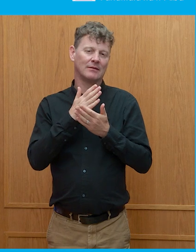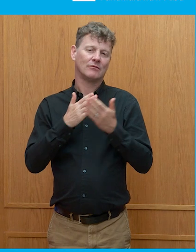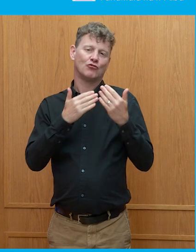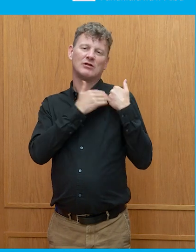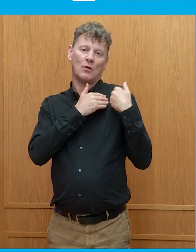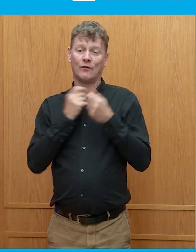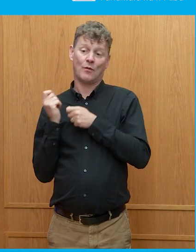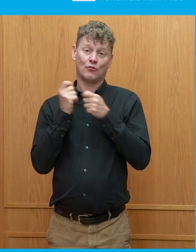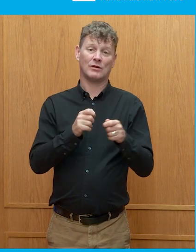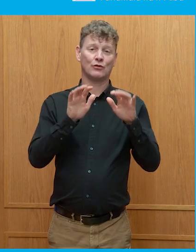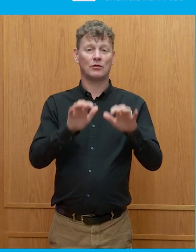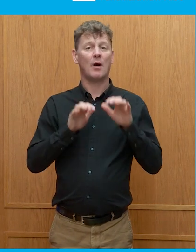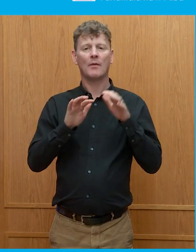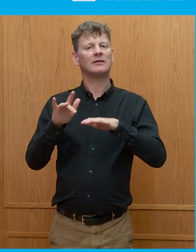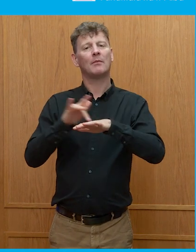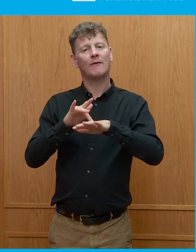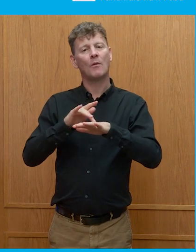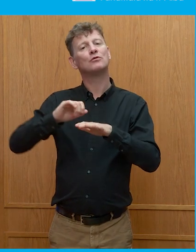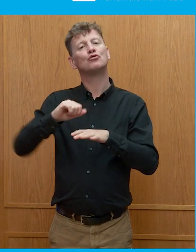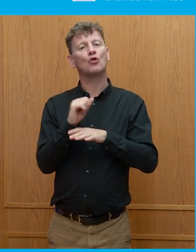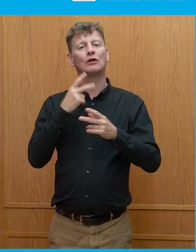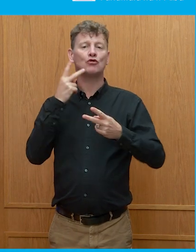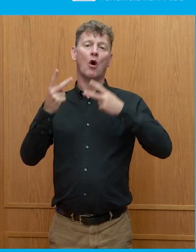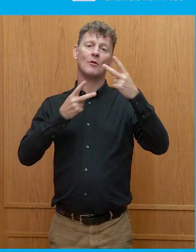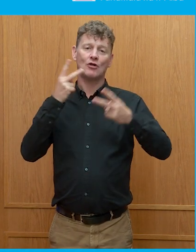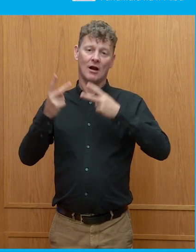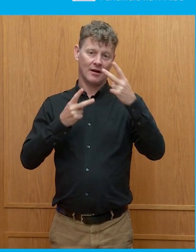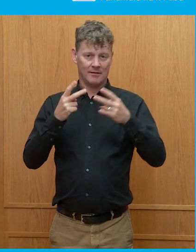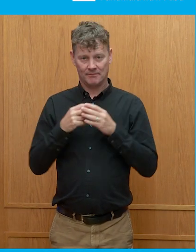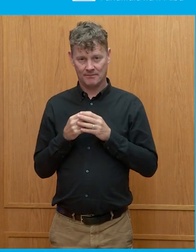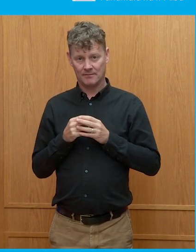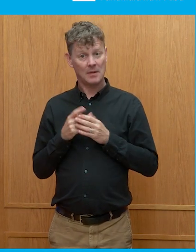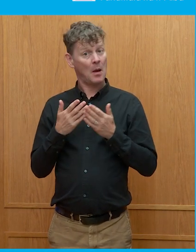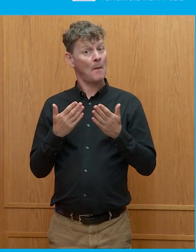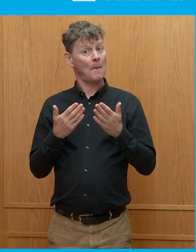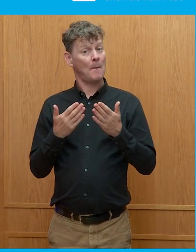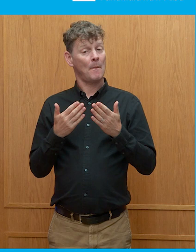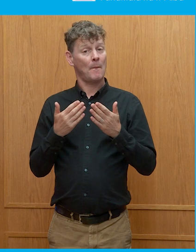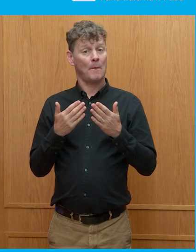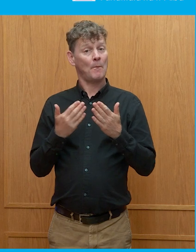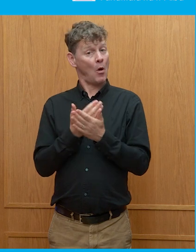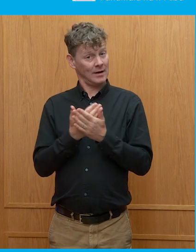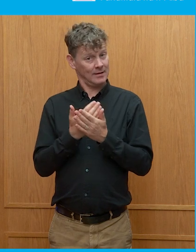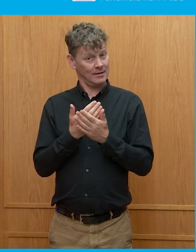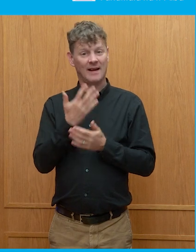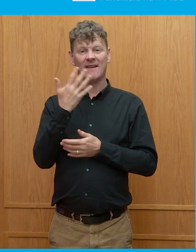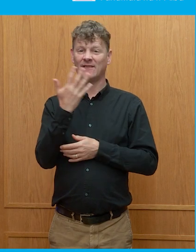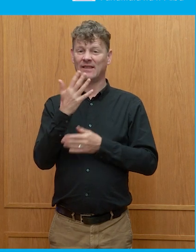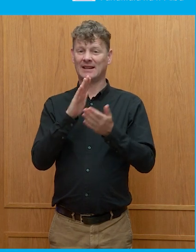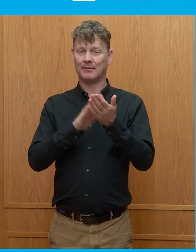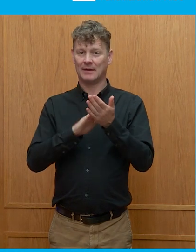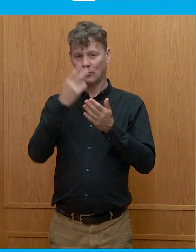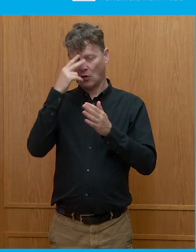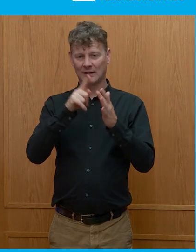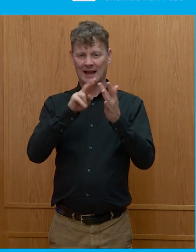And that's a performance by Scottish Opera. And this is a modern 15 minute opera called In Flagrante.